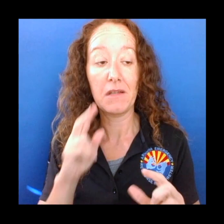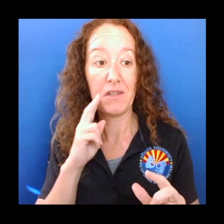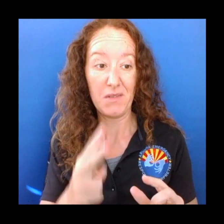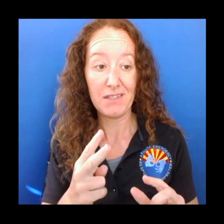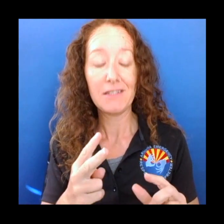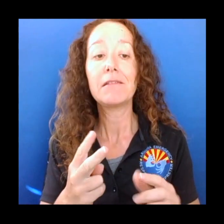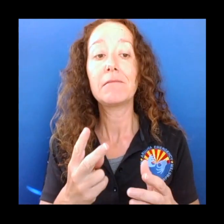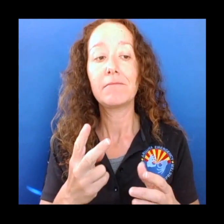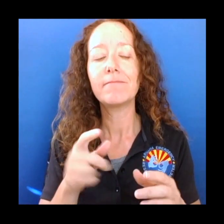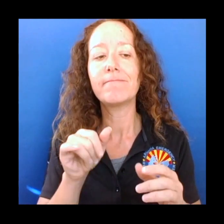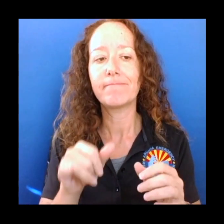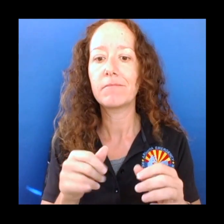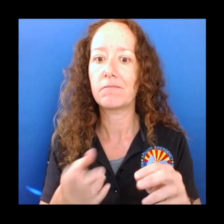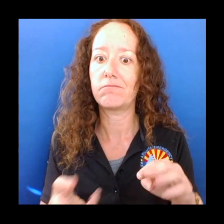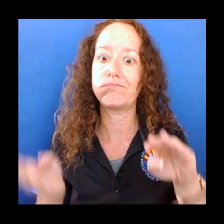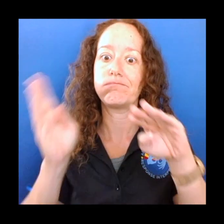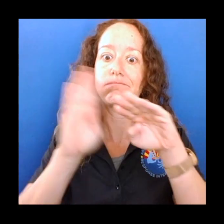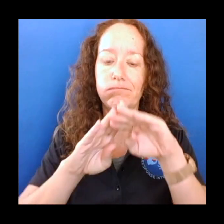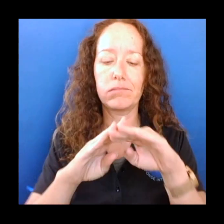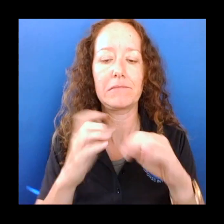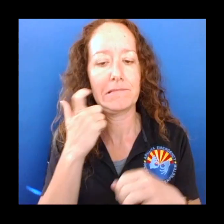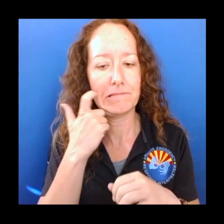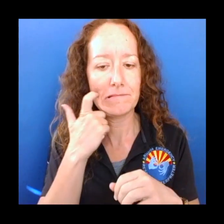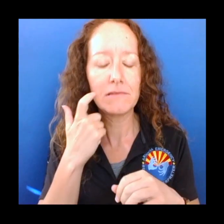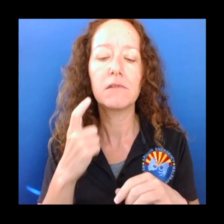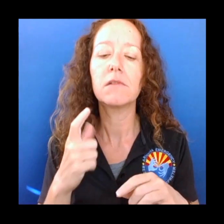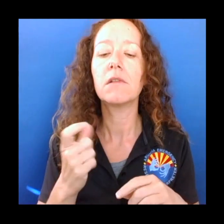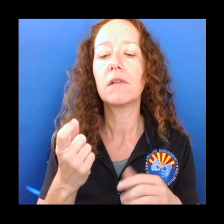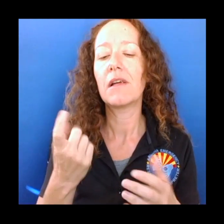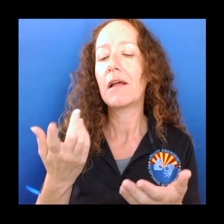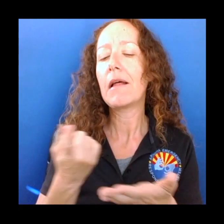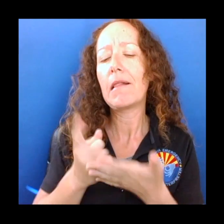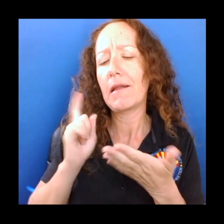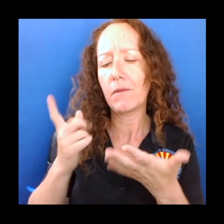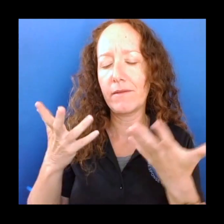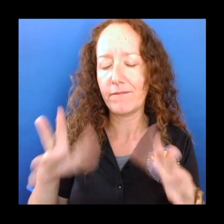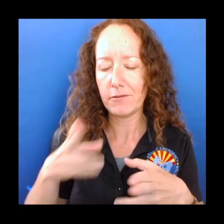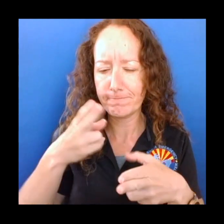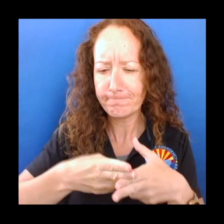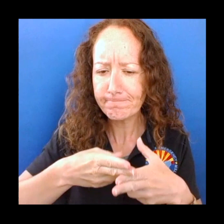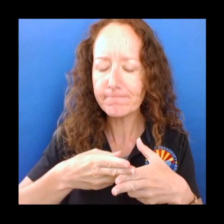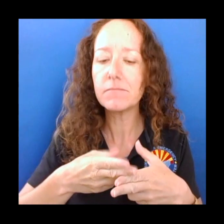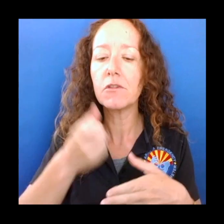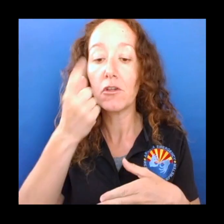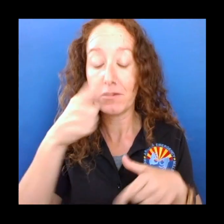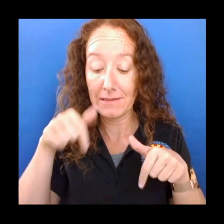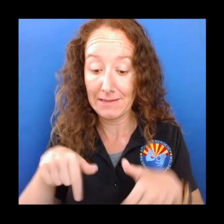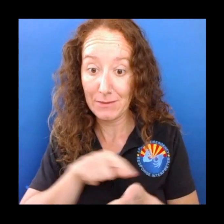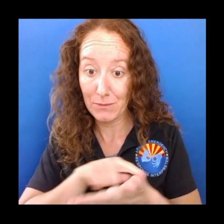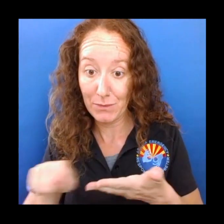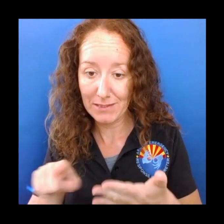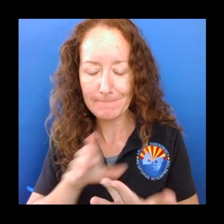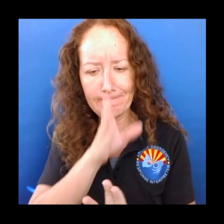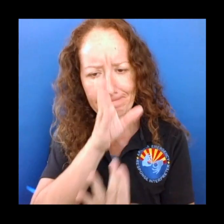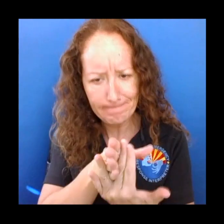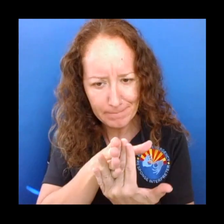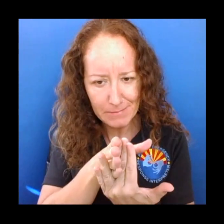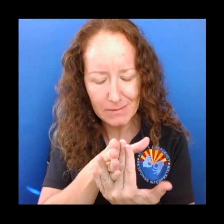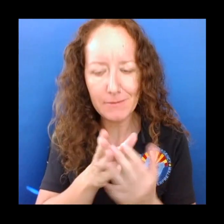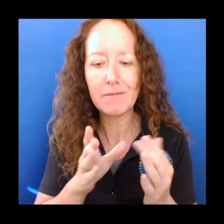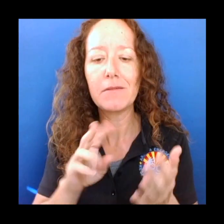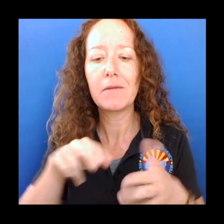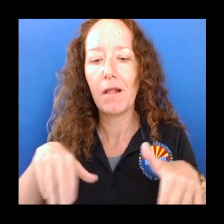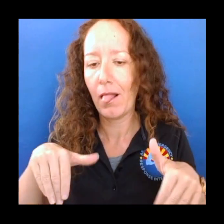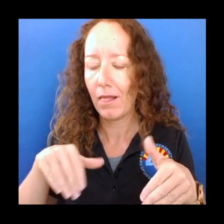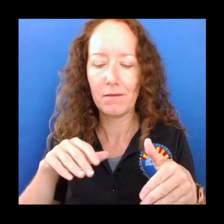Recall that the last bar graph is still not done for the week because we're in the middle of what would be a CDC week. But as you can see, we've